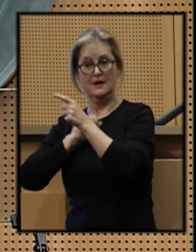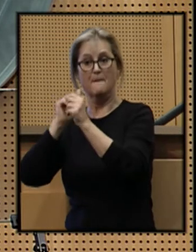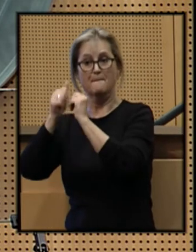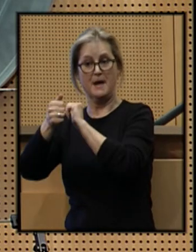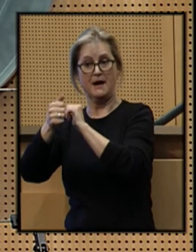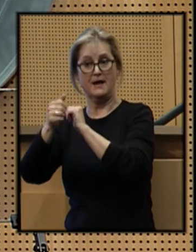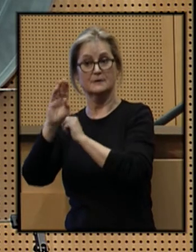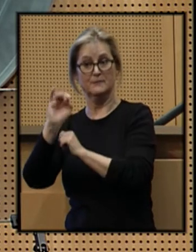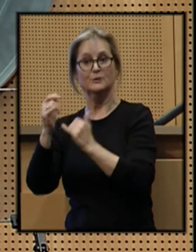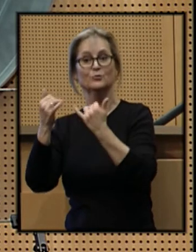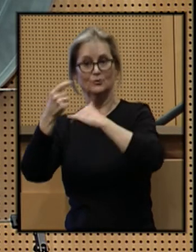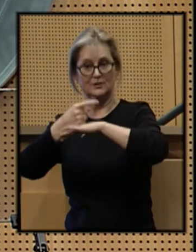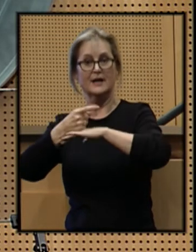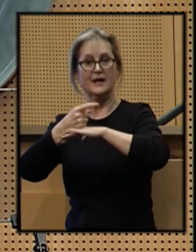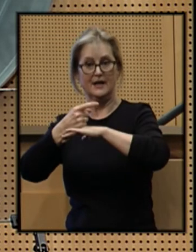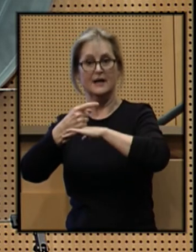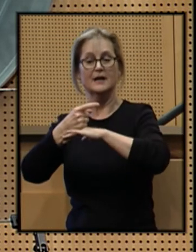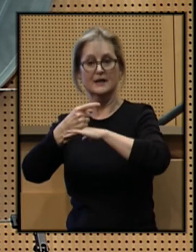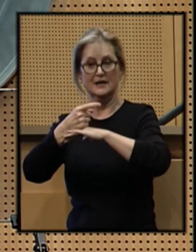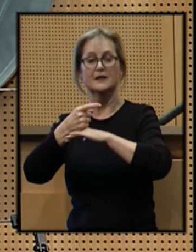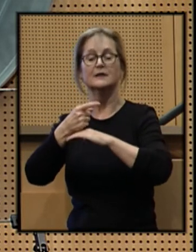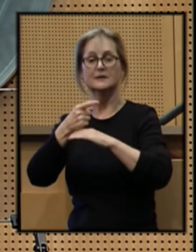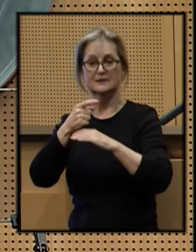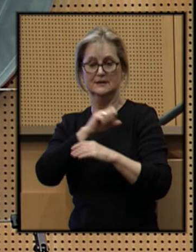that bill today out of the Senate.